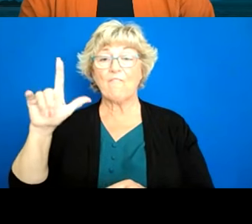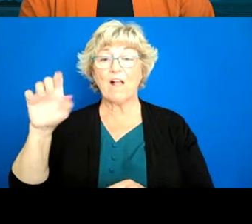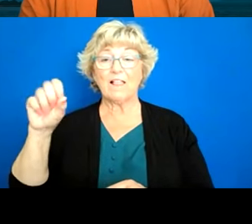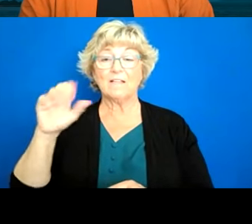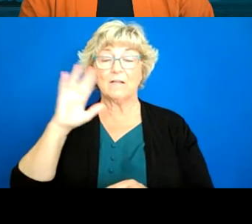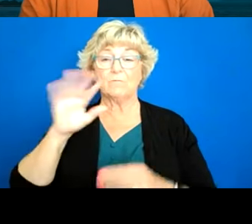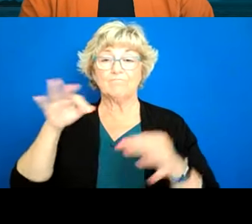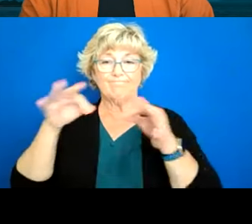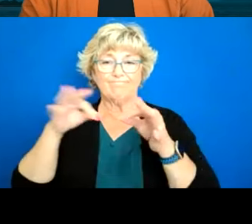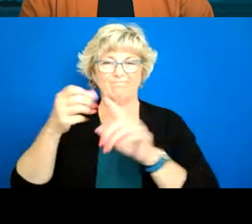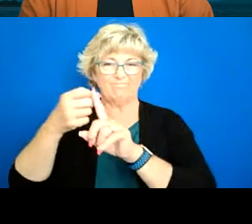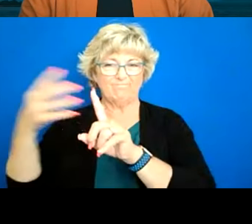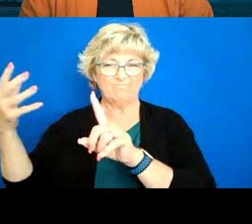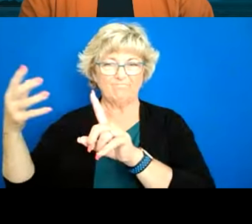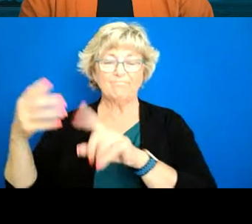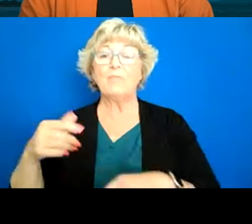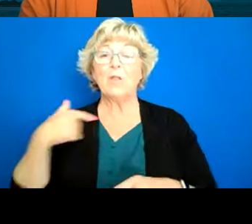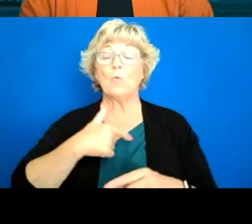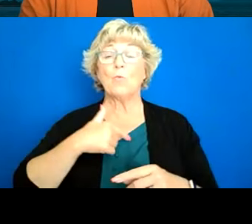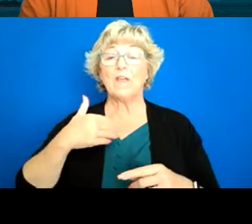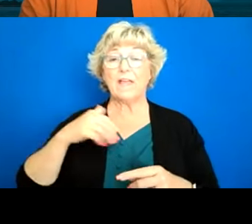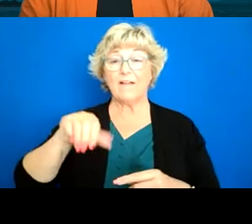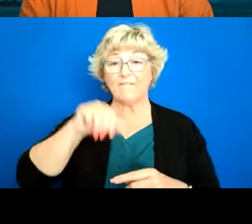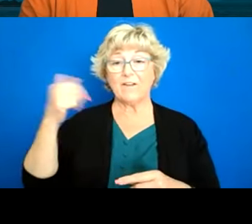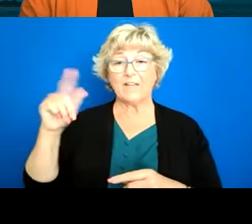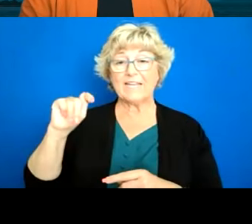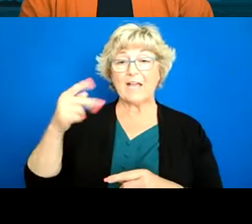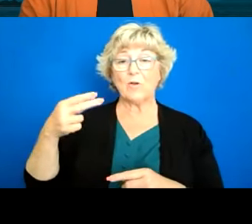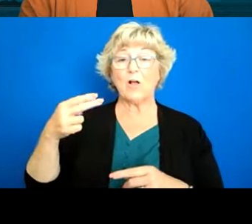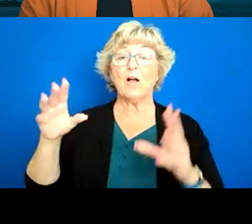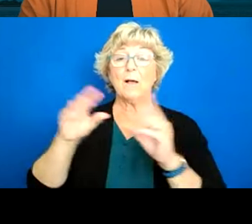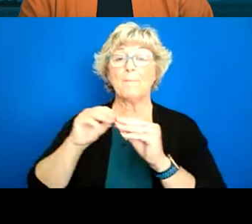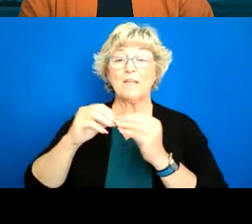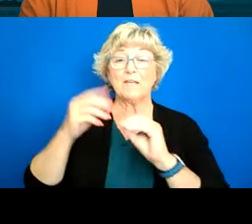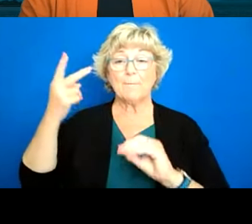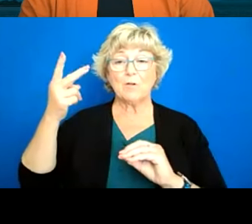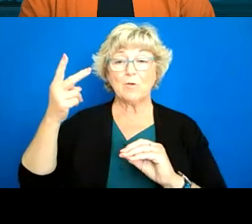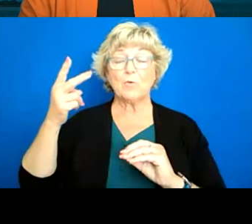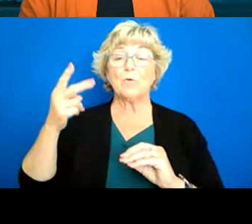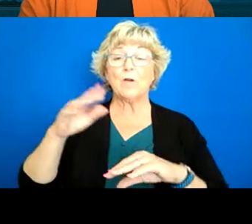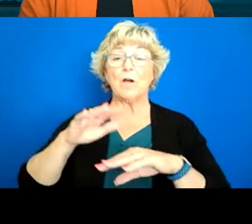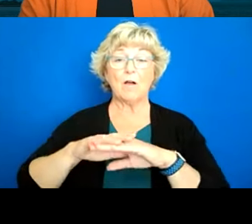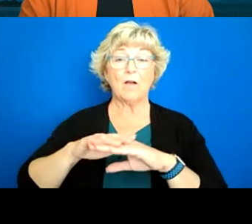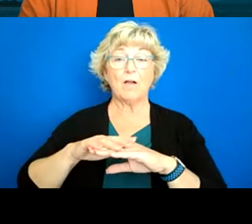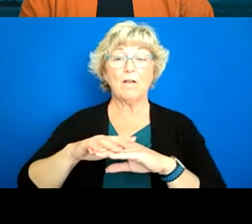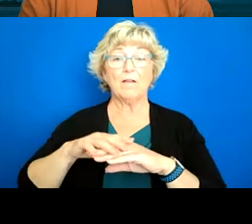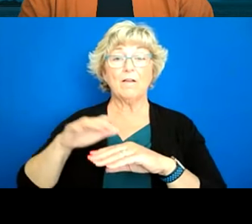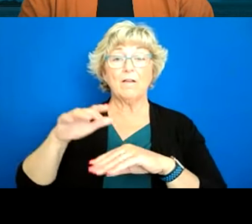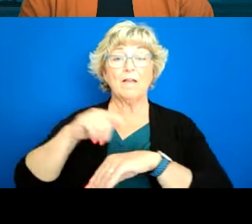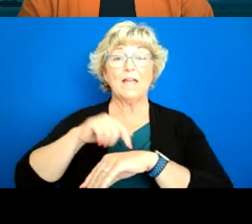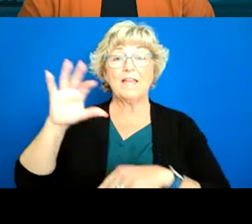uh we do have a town hall two coming up on july 19th at 9 30 to 11 a.m where we will be